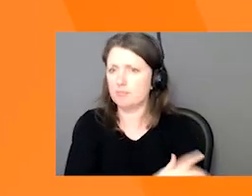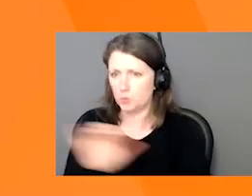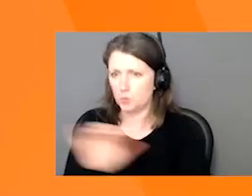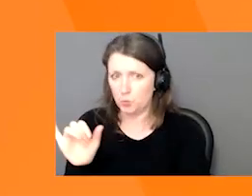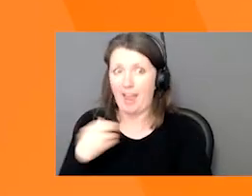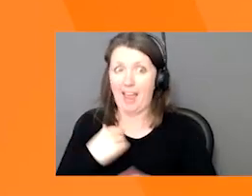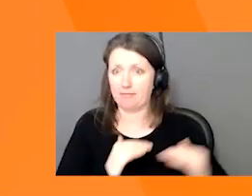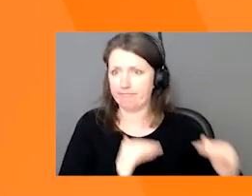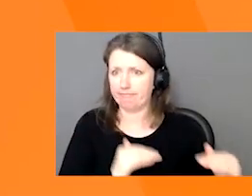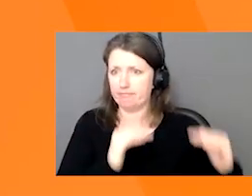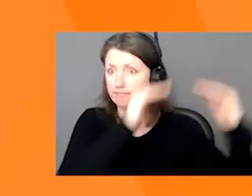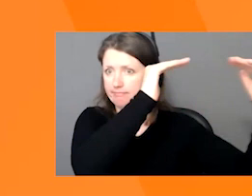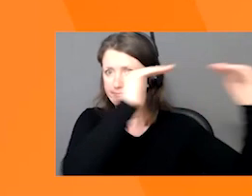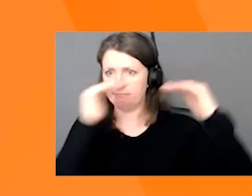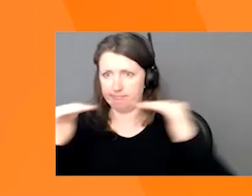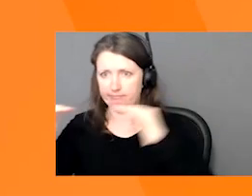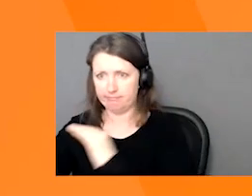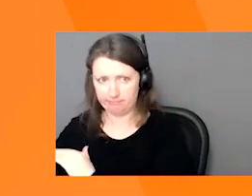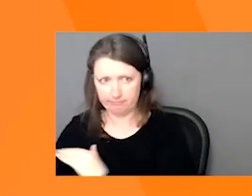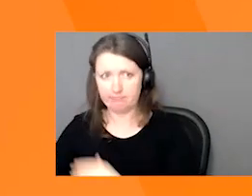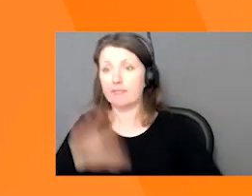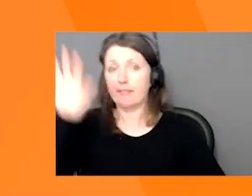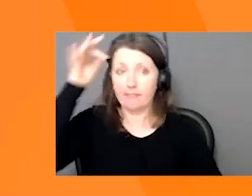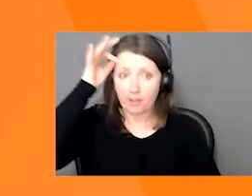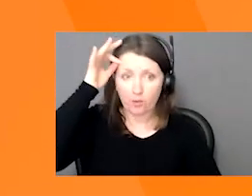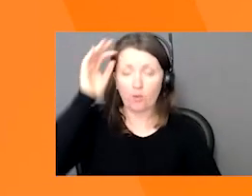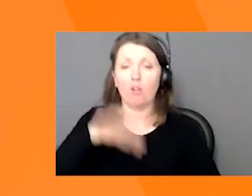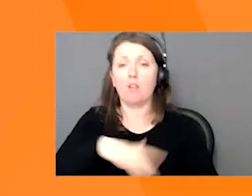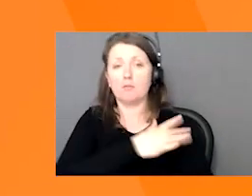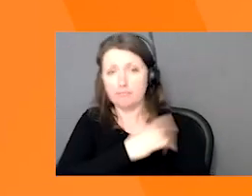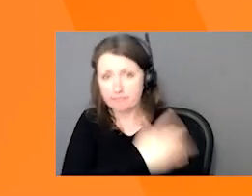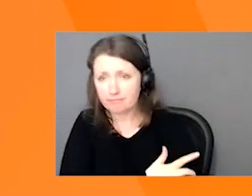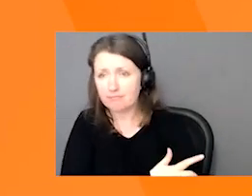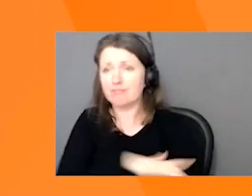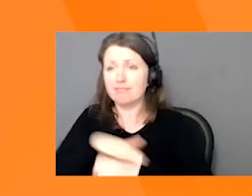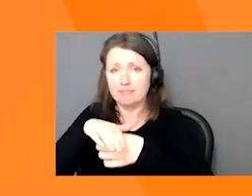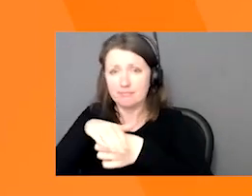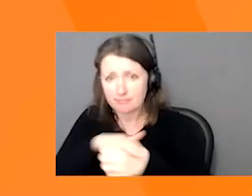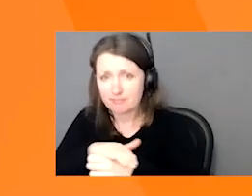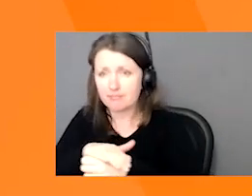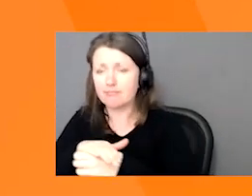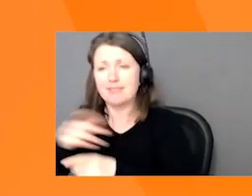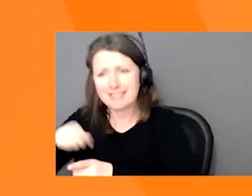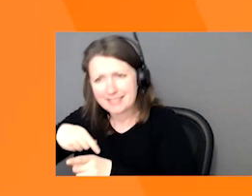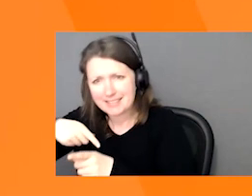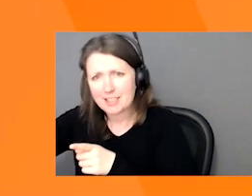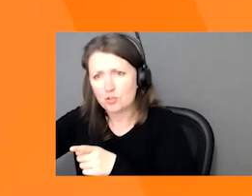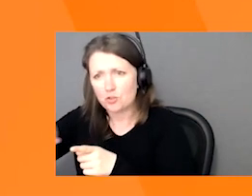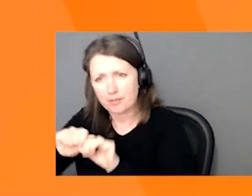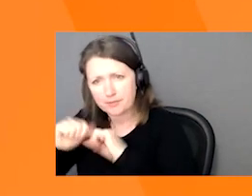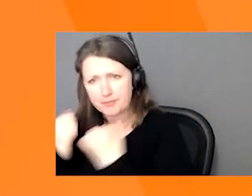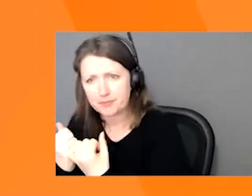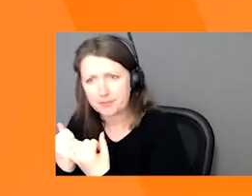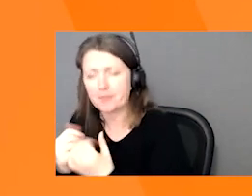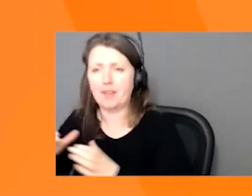of these levels. That's get federal, provincial, municipal, industry association, and regulatory bodies.